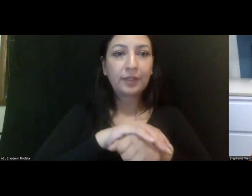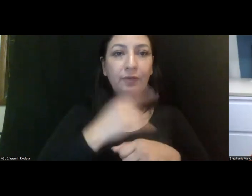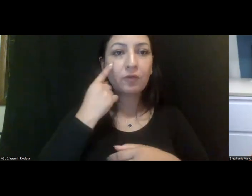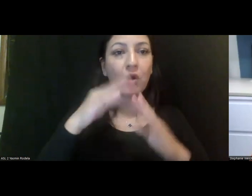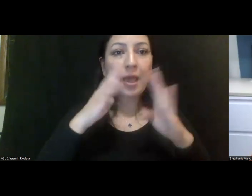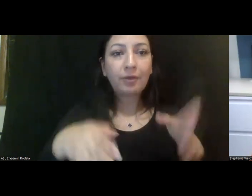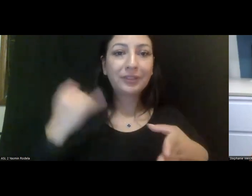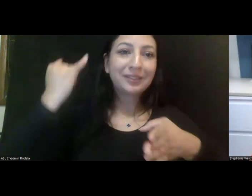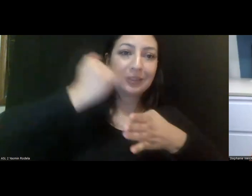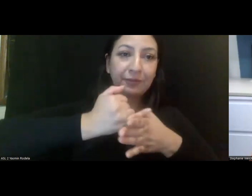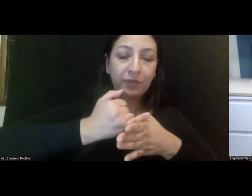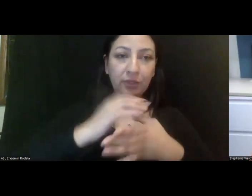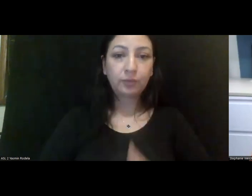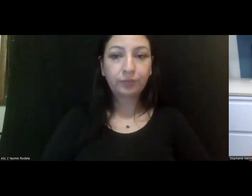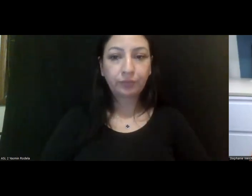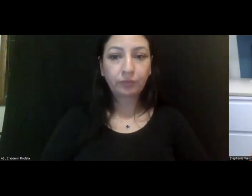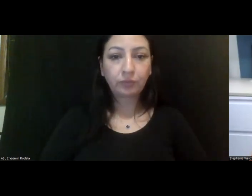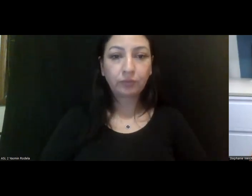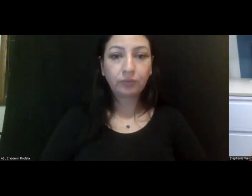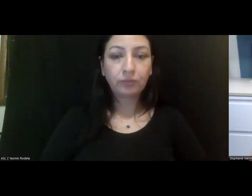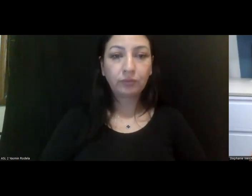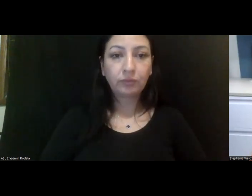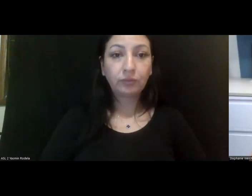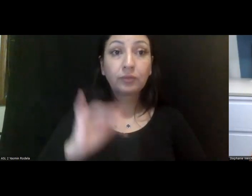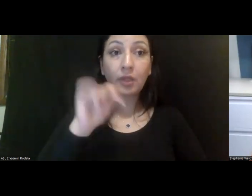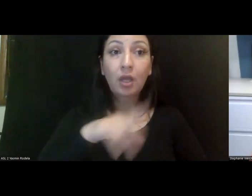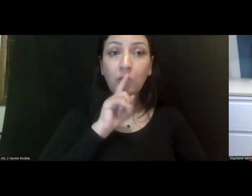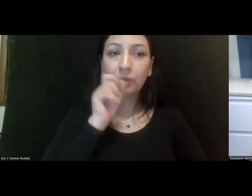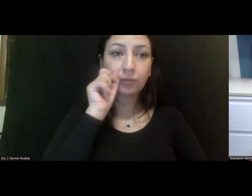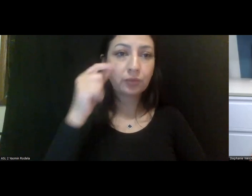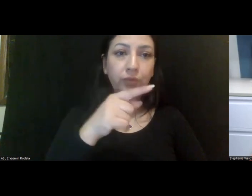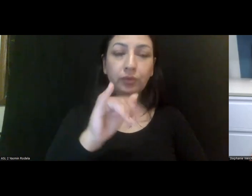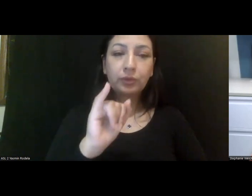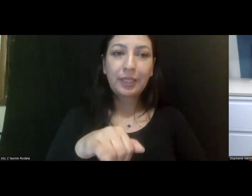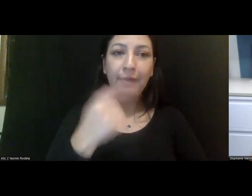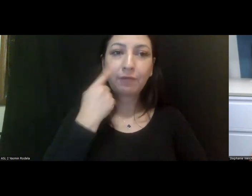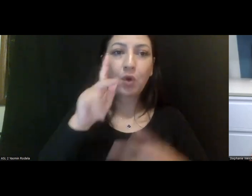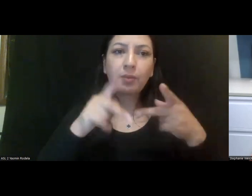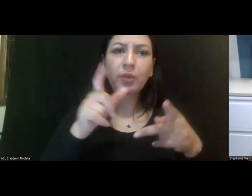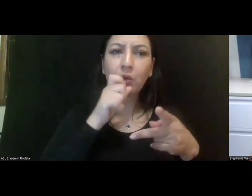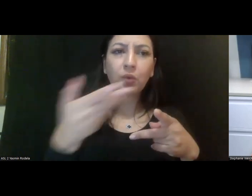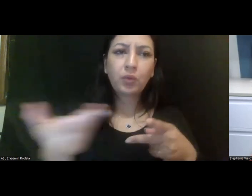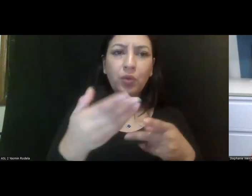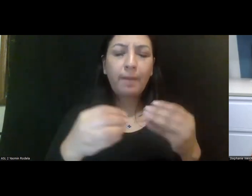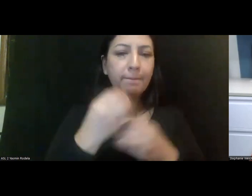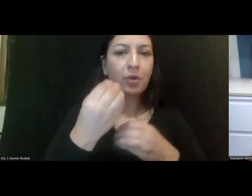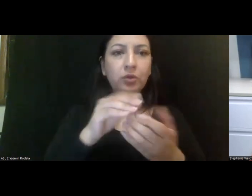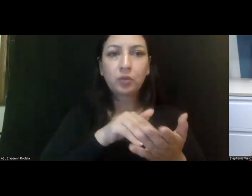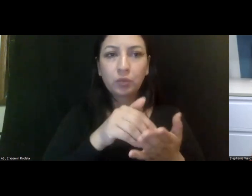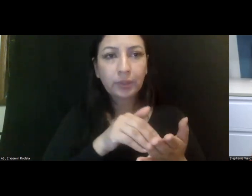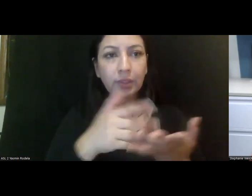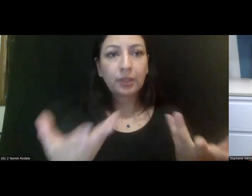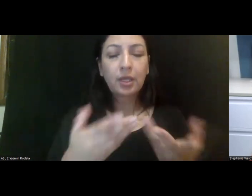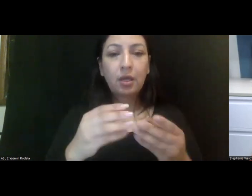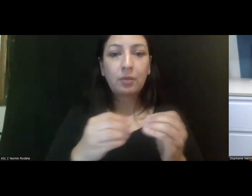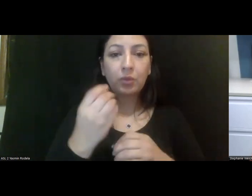So, um, that is really recognizing that for people who are the most vulnerable, people who,